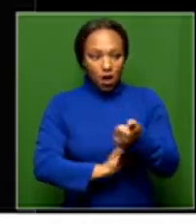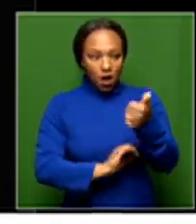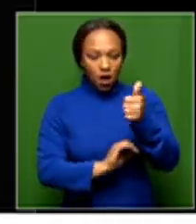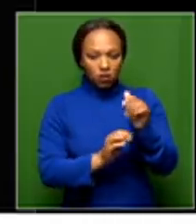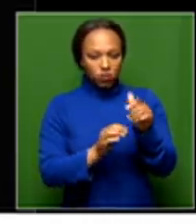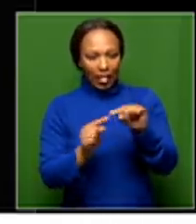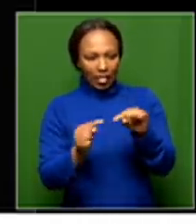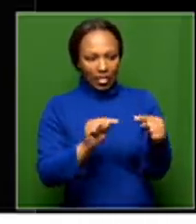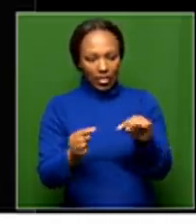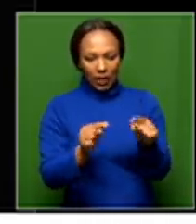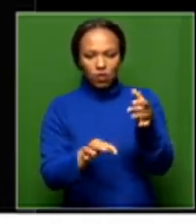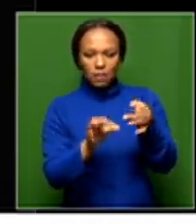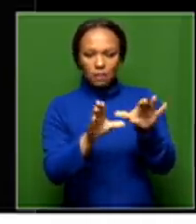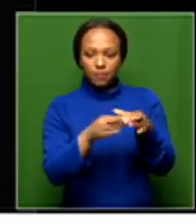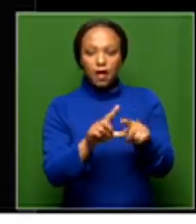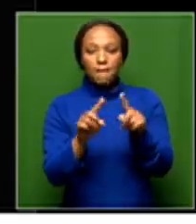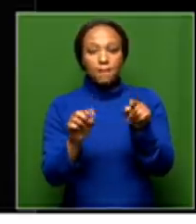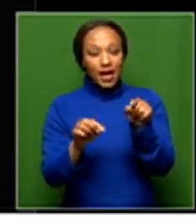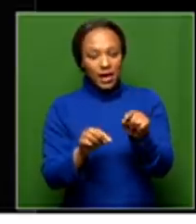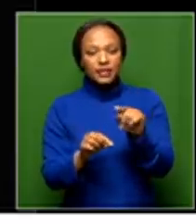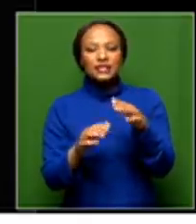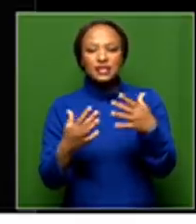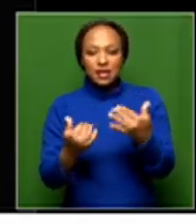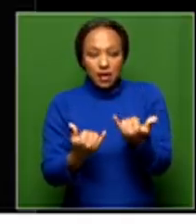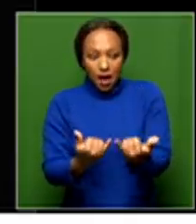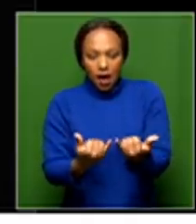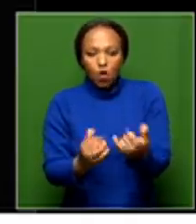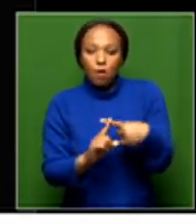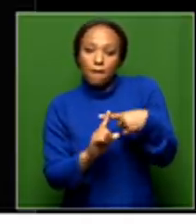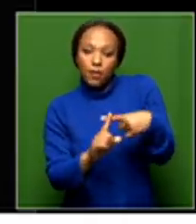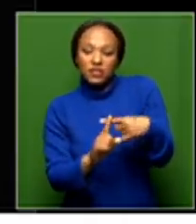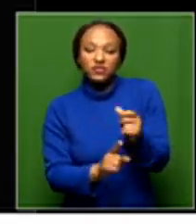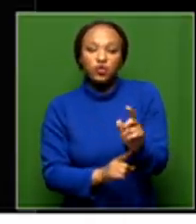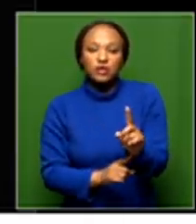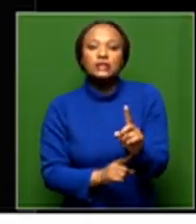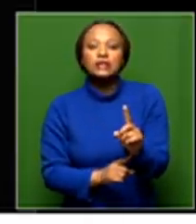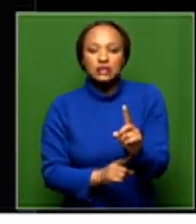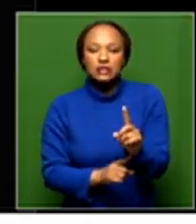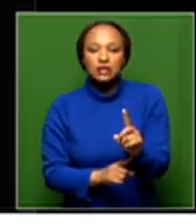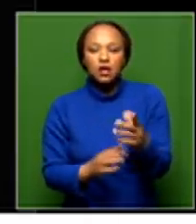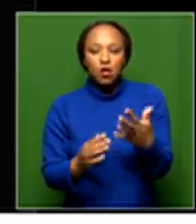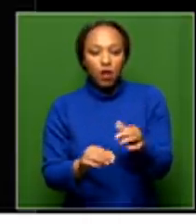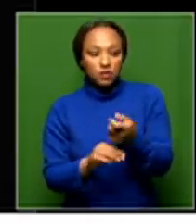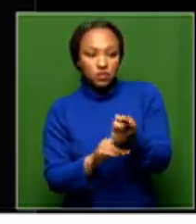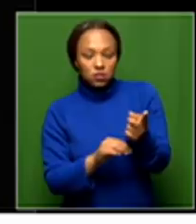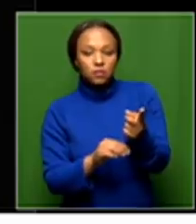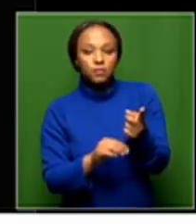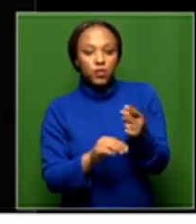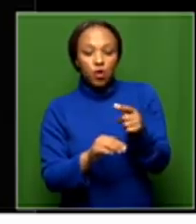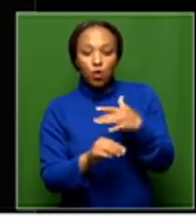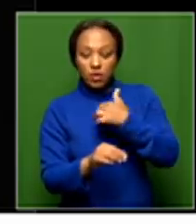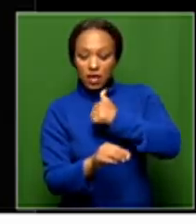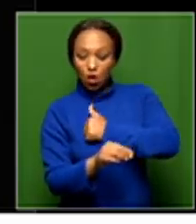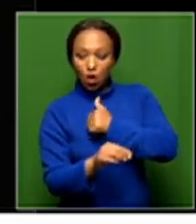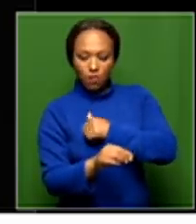but what the beauty about creating these processes is that it then becomes the basis upon which comrades internally